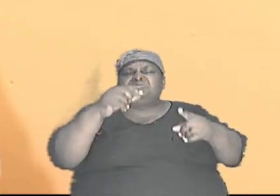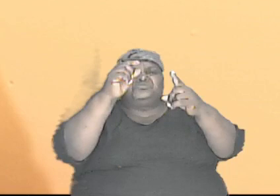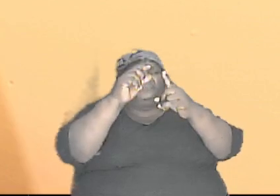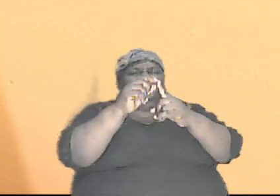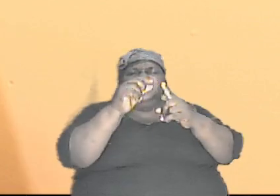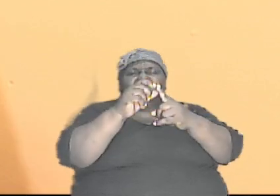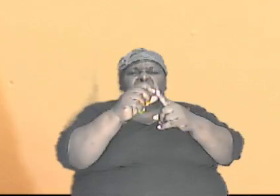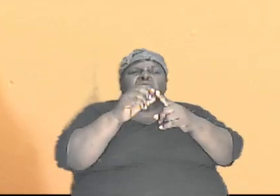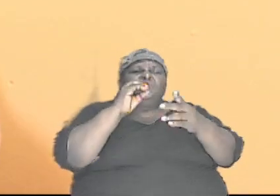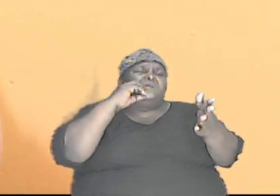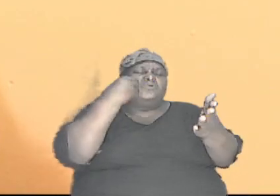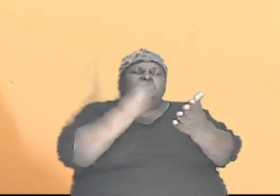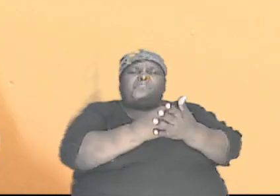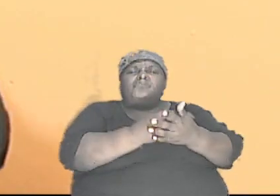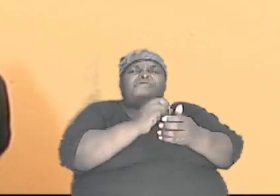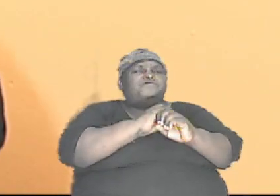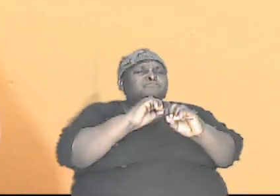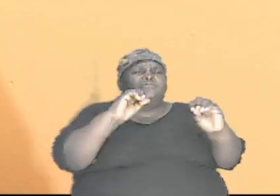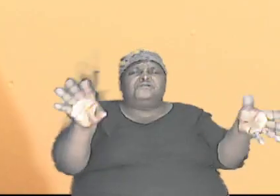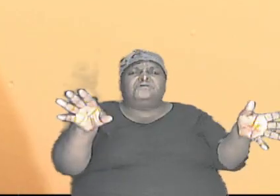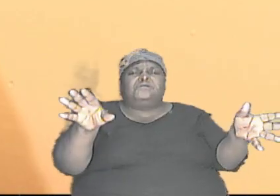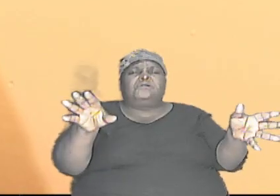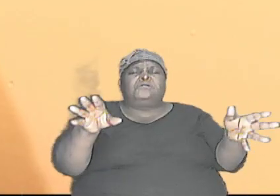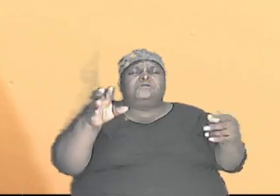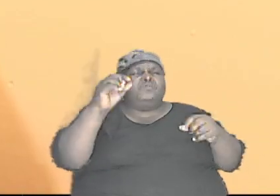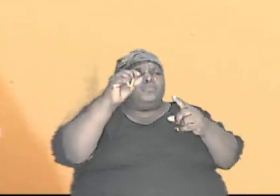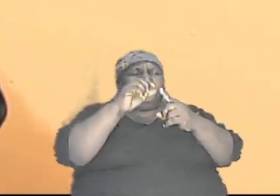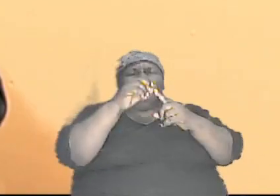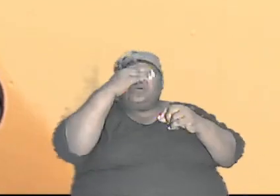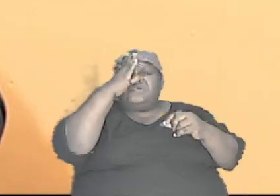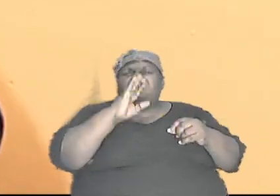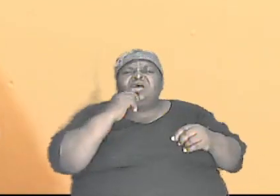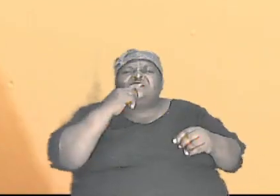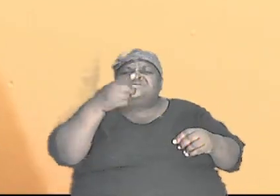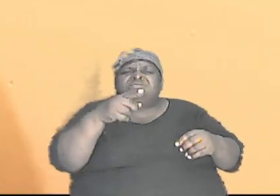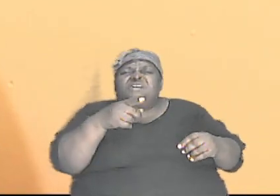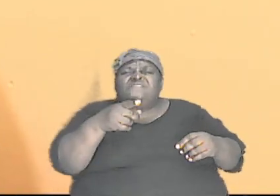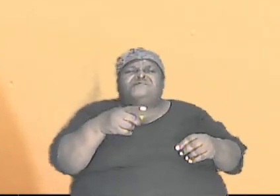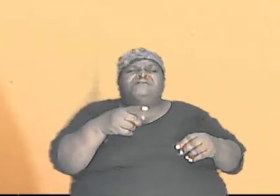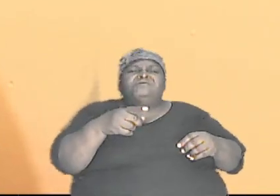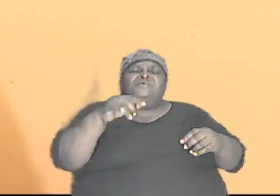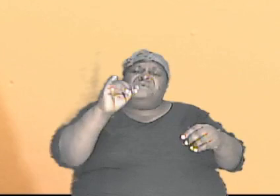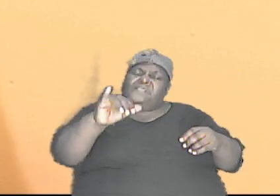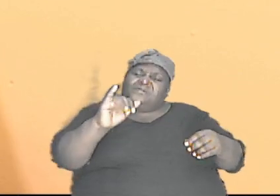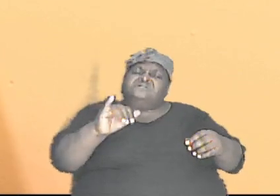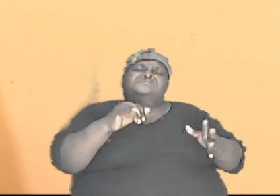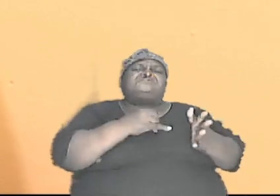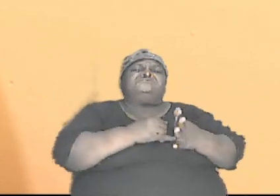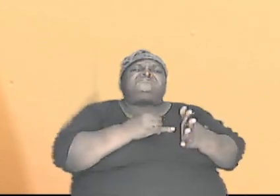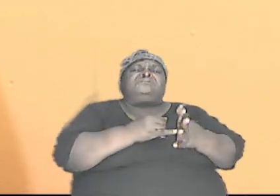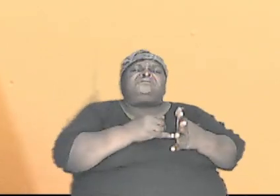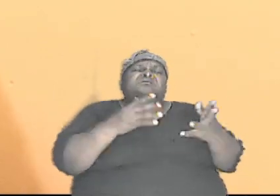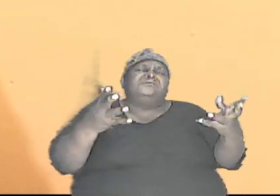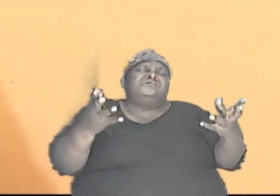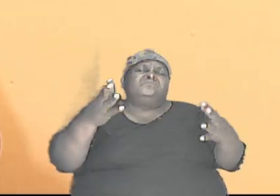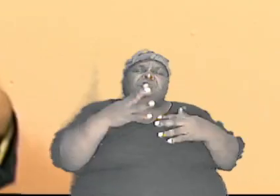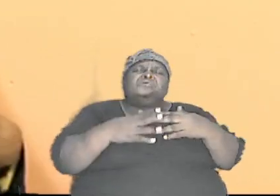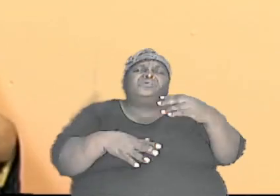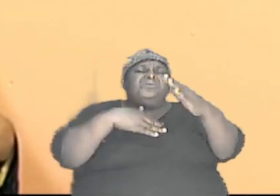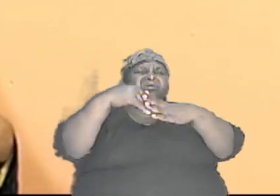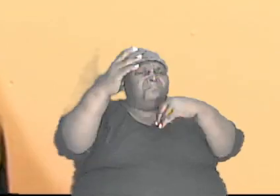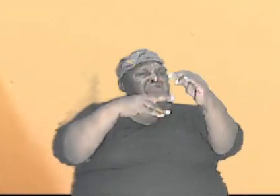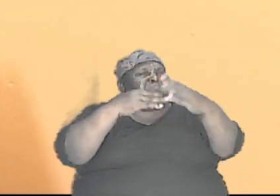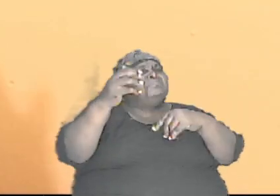to prove anything if the word of God says so then that is it and that is what you are going to build yourself